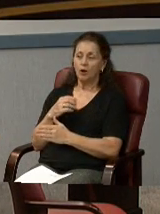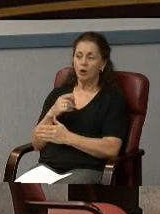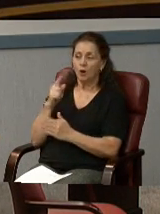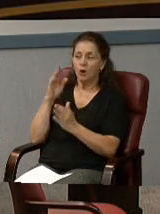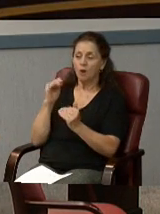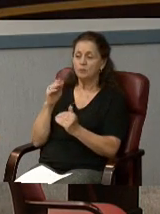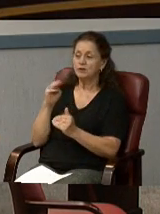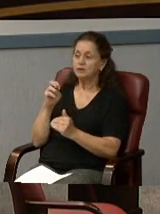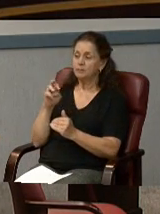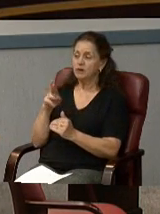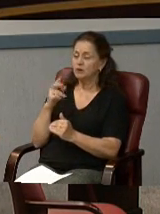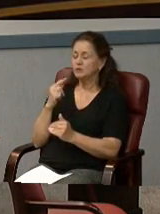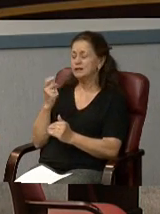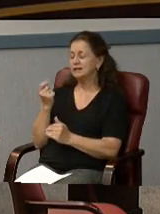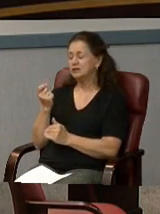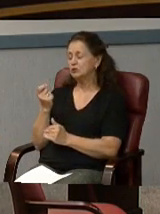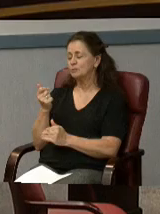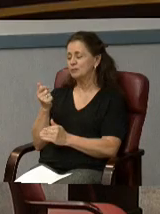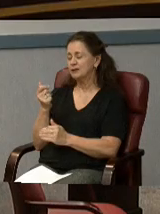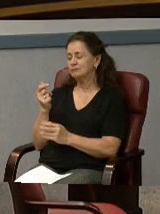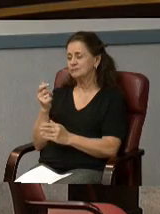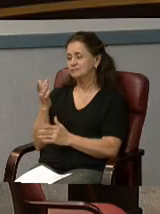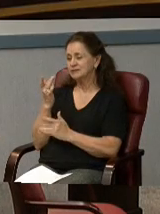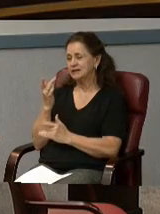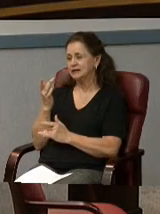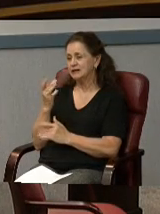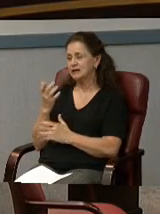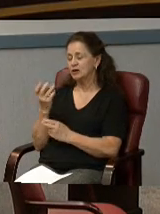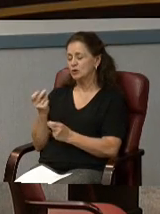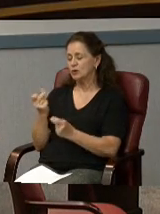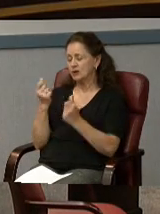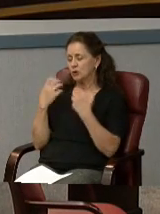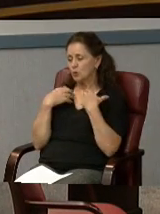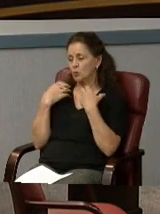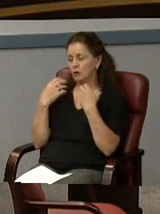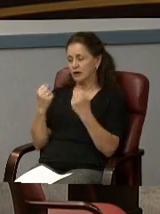a speedy recovery. And we're adjourned. So we're in the